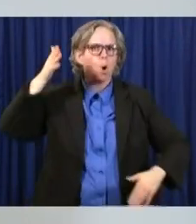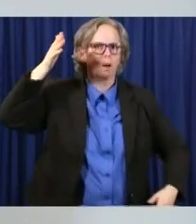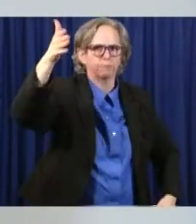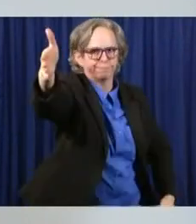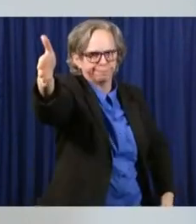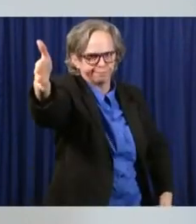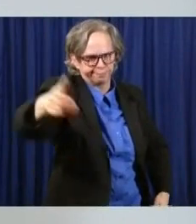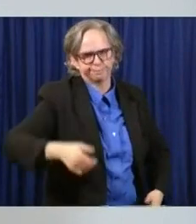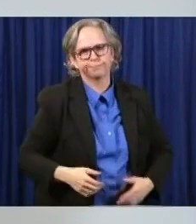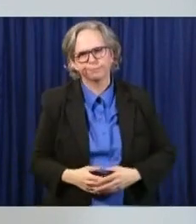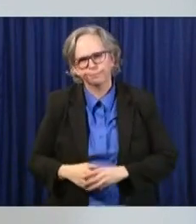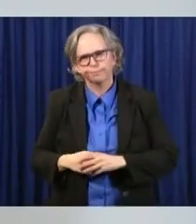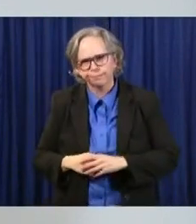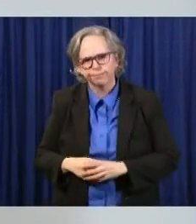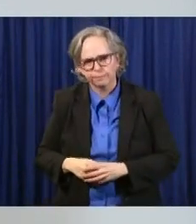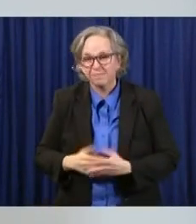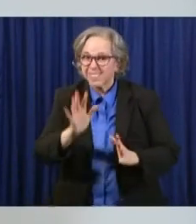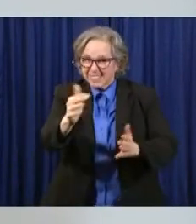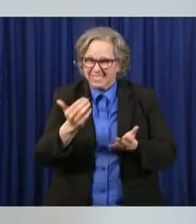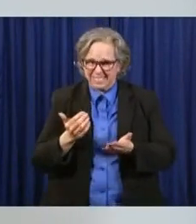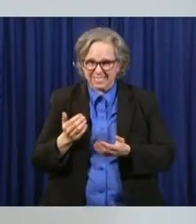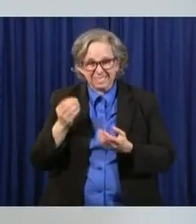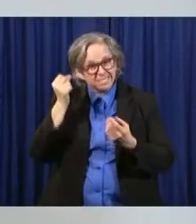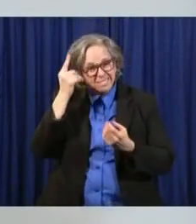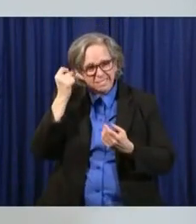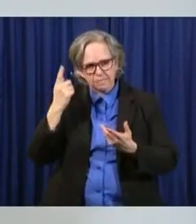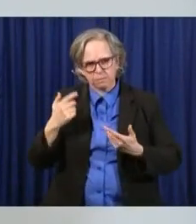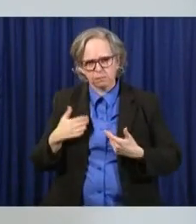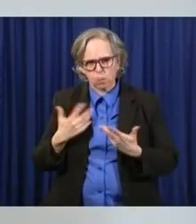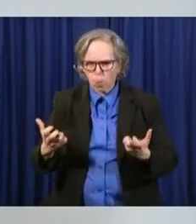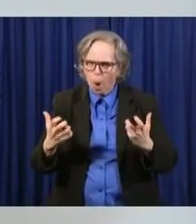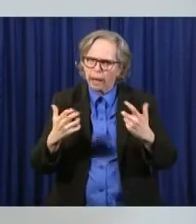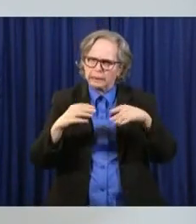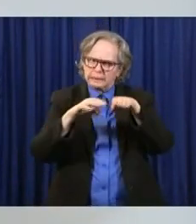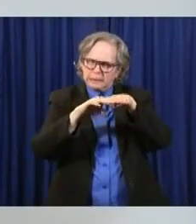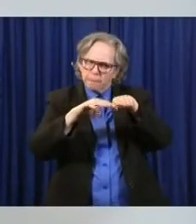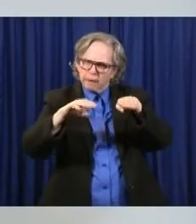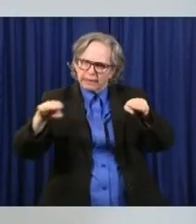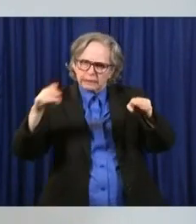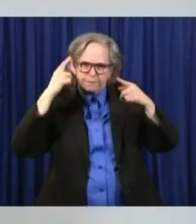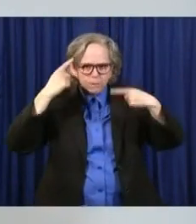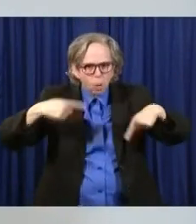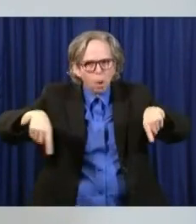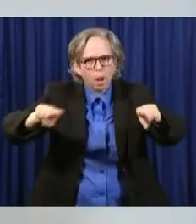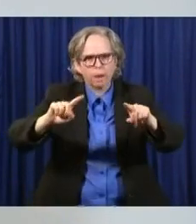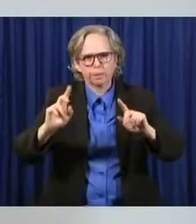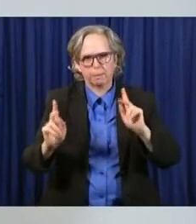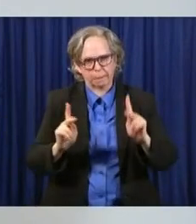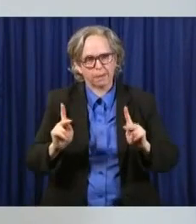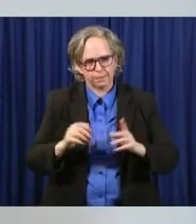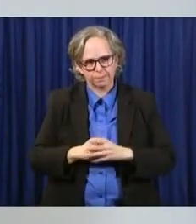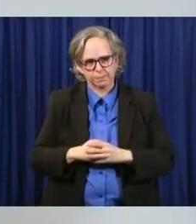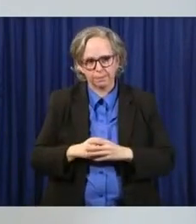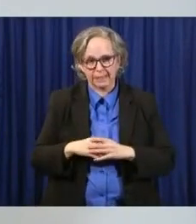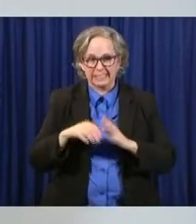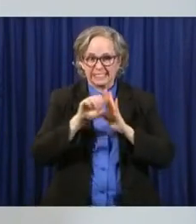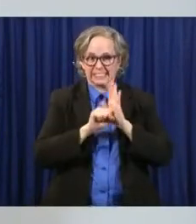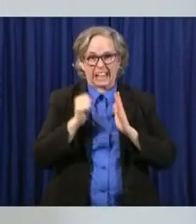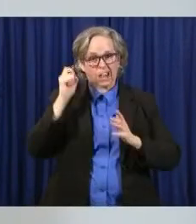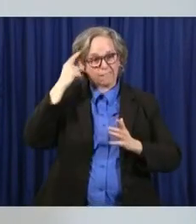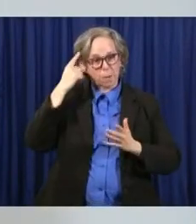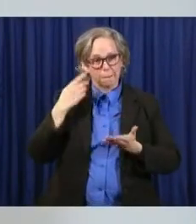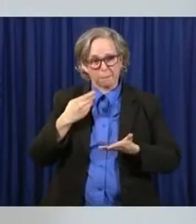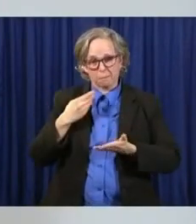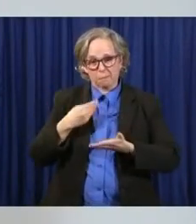to the people out there, because that's where most state government goes, where state government money goes, is outside